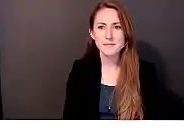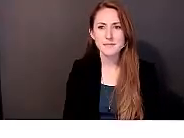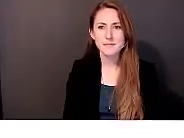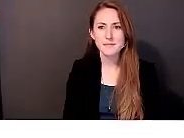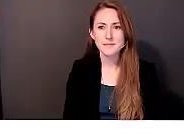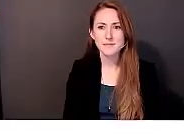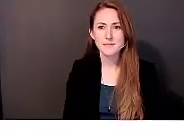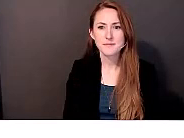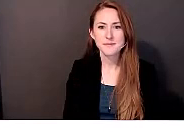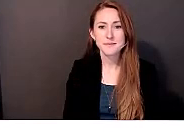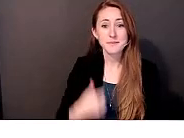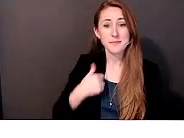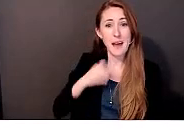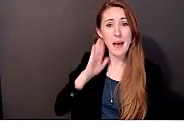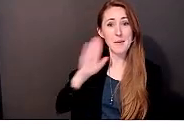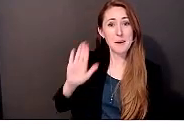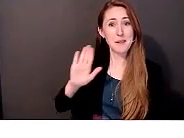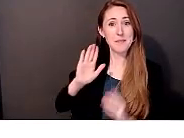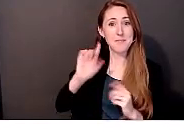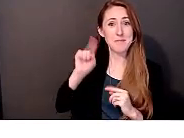I'll go ahead and go first.